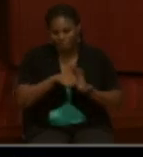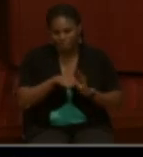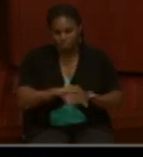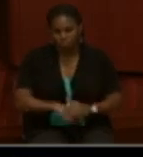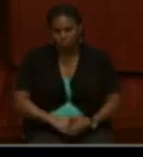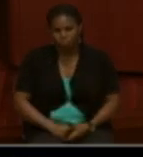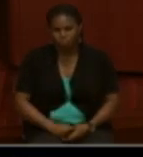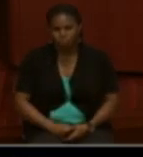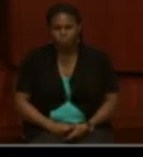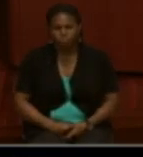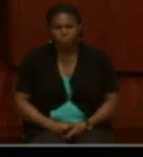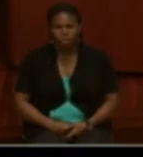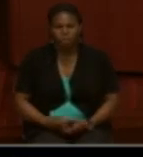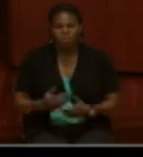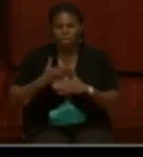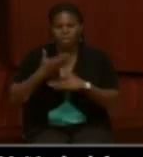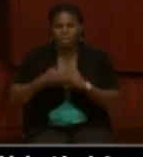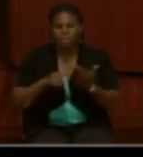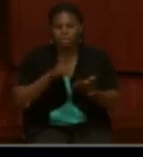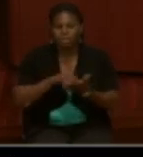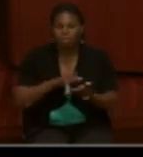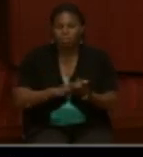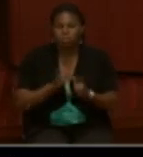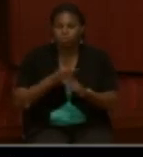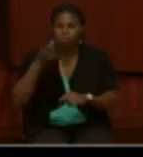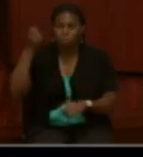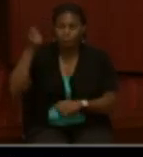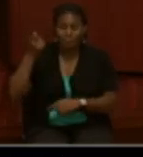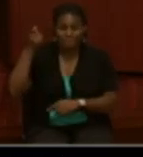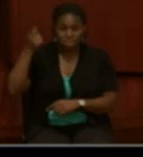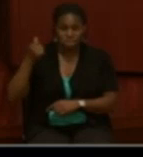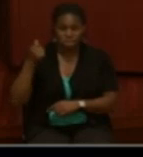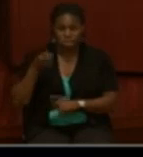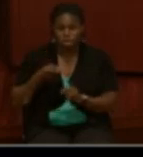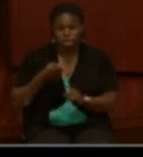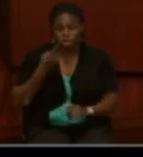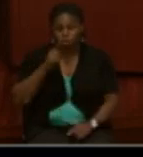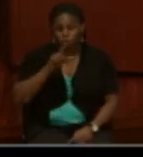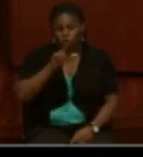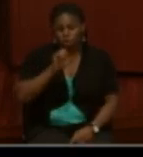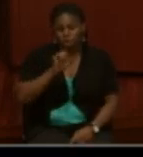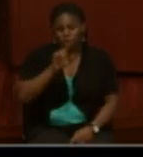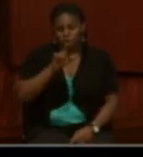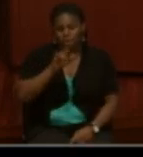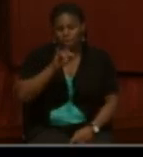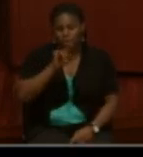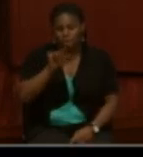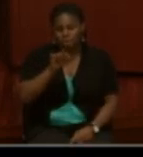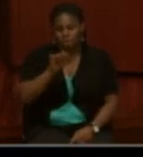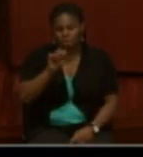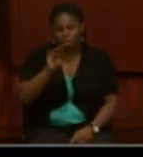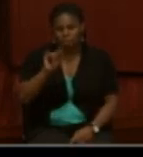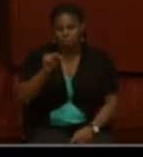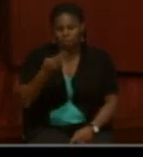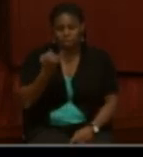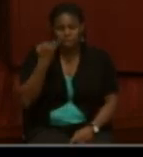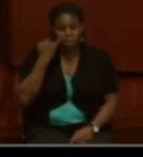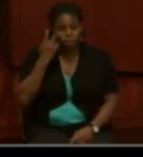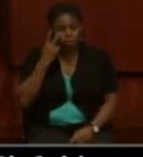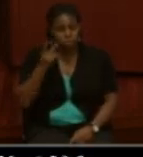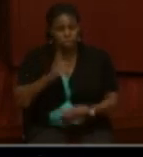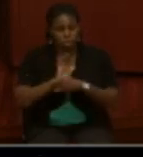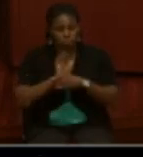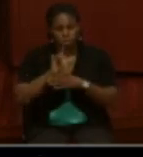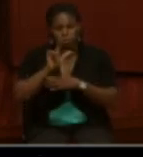So the next document, this is also from a pension file. This is for Elizabeth Keckley. If you saw the movie Lincoln that was